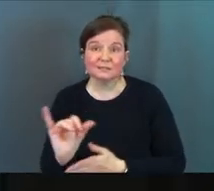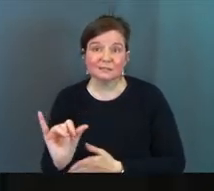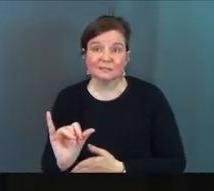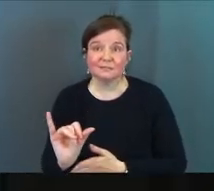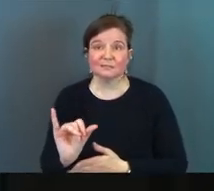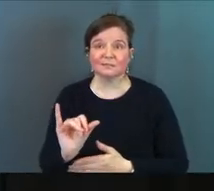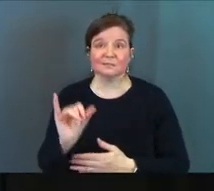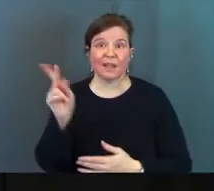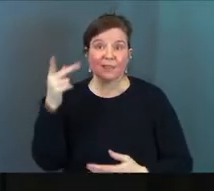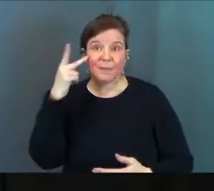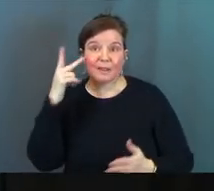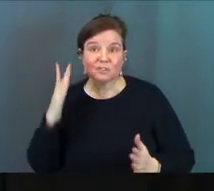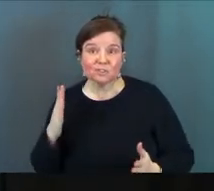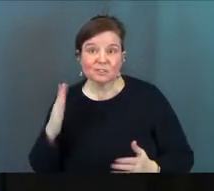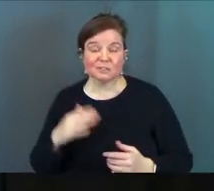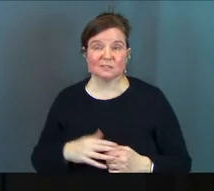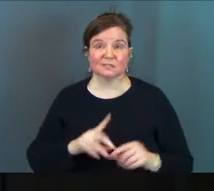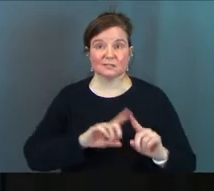and the politicians